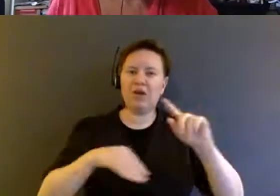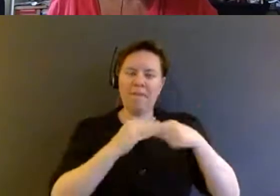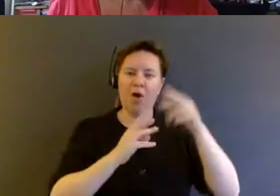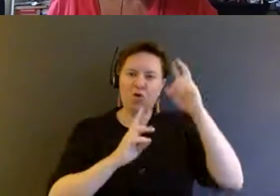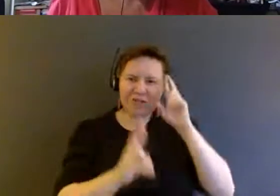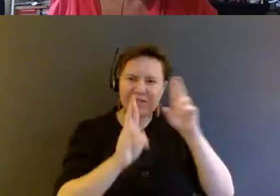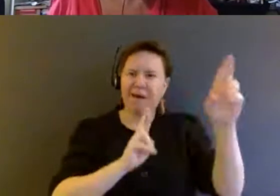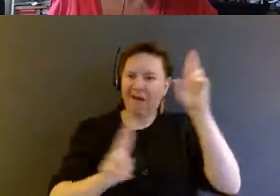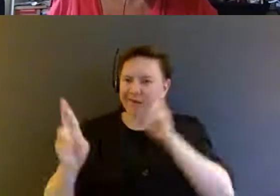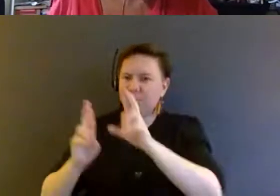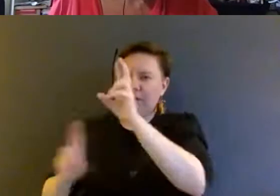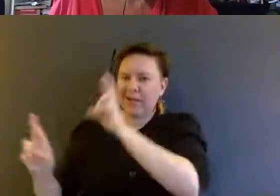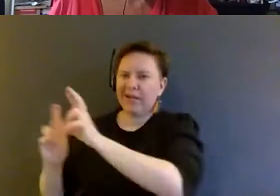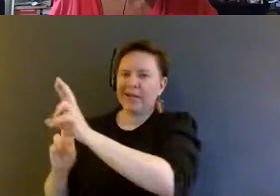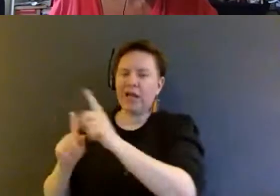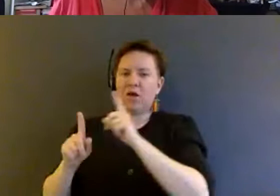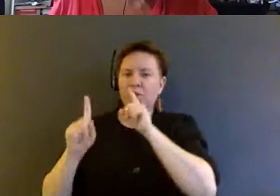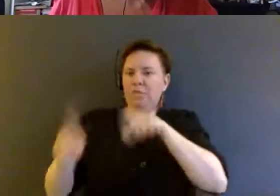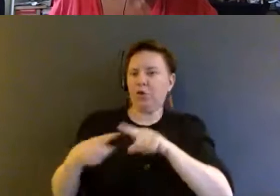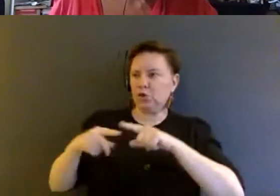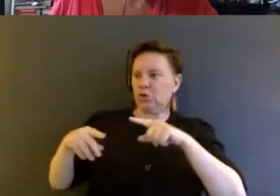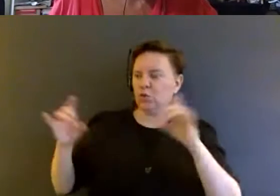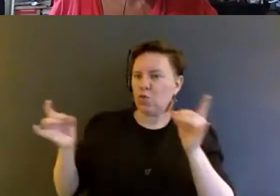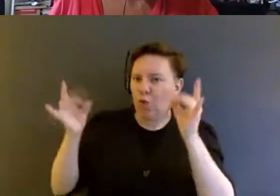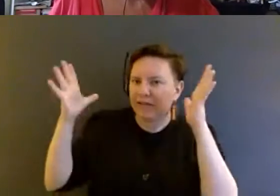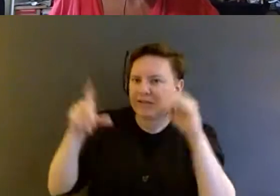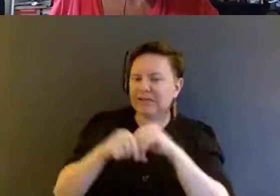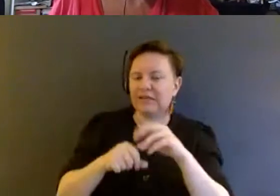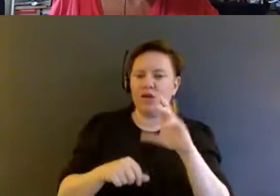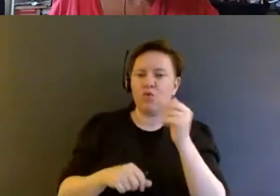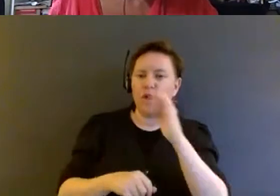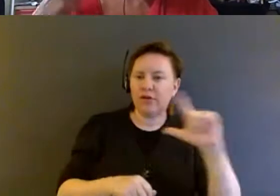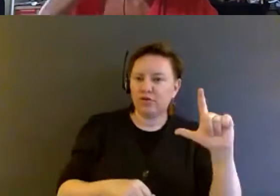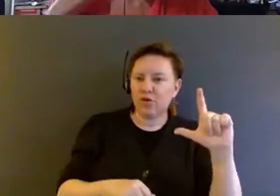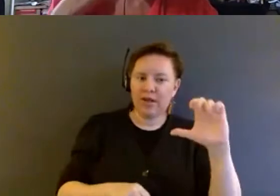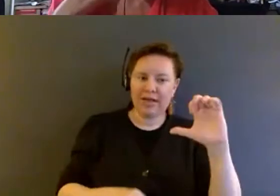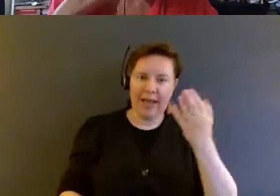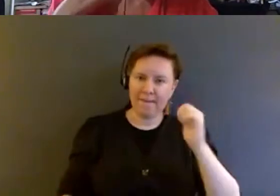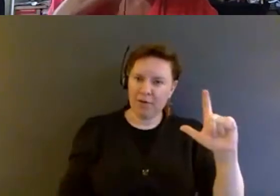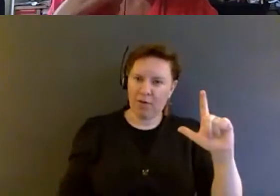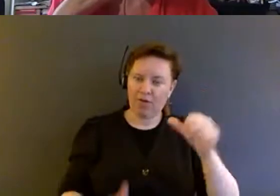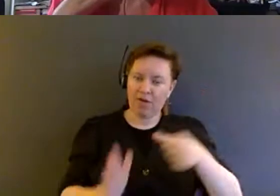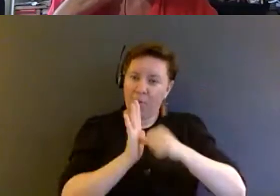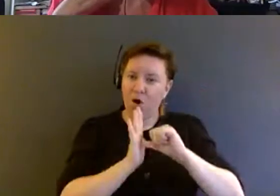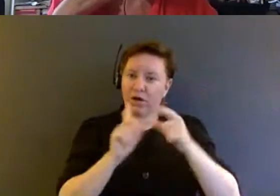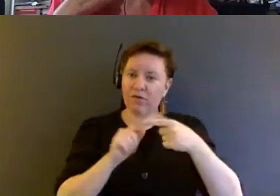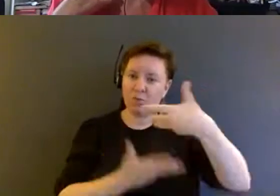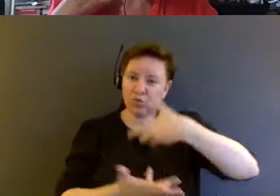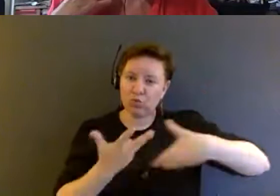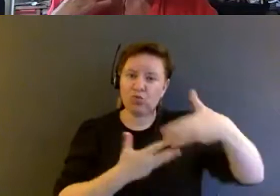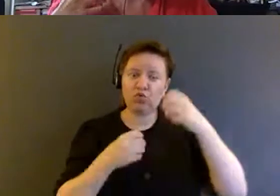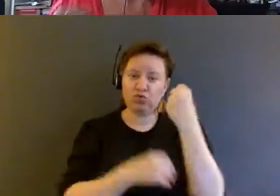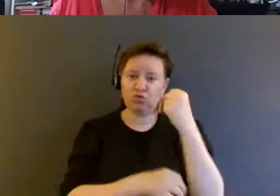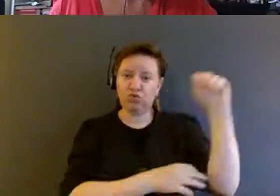in response to the crisis and racial capital, as marked by the social movements of the post-World War II